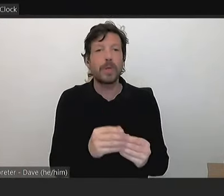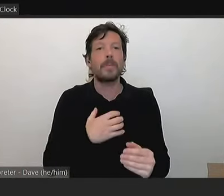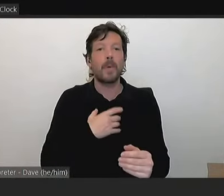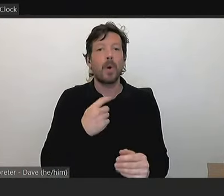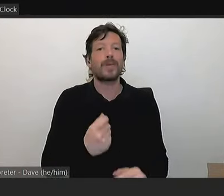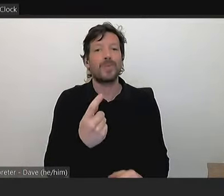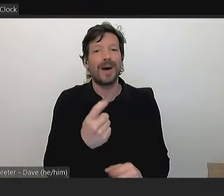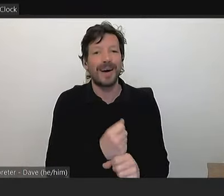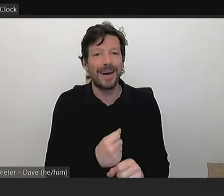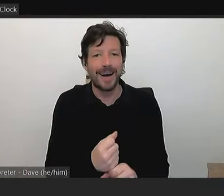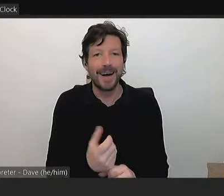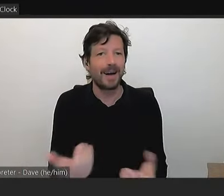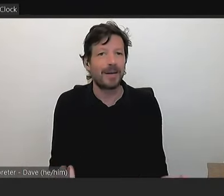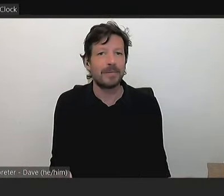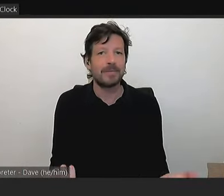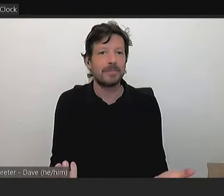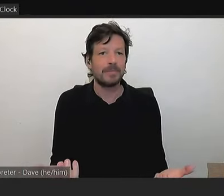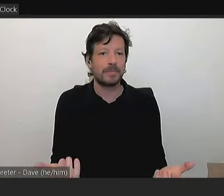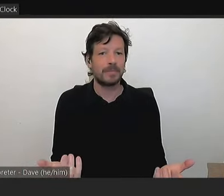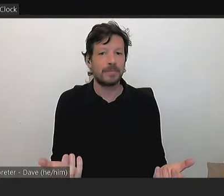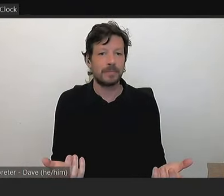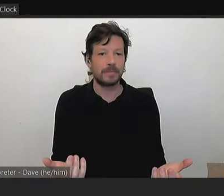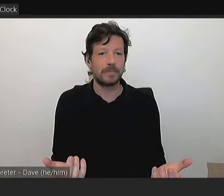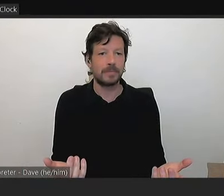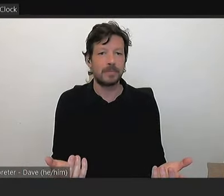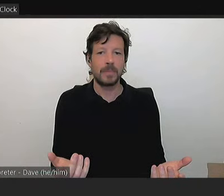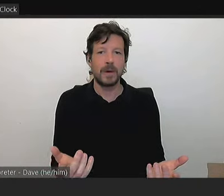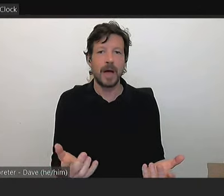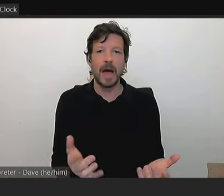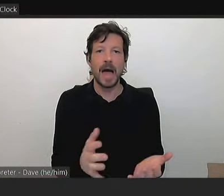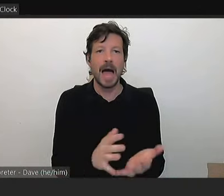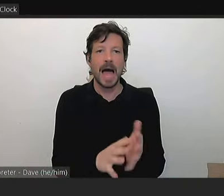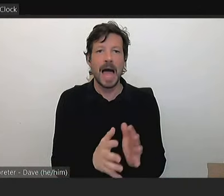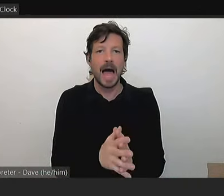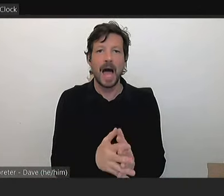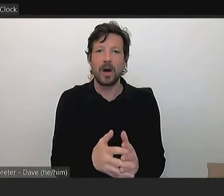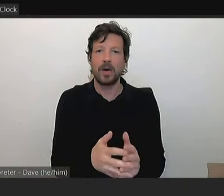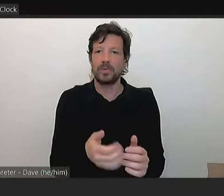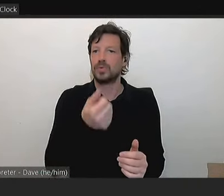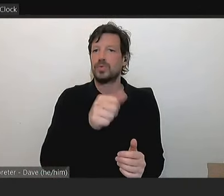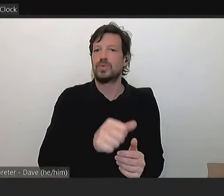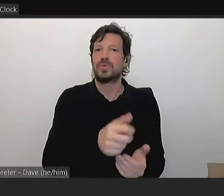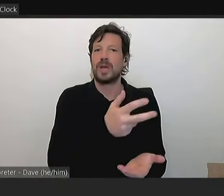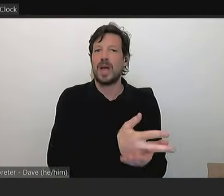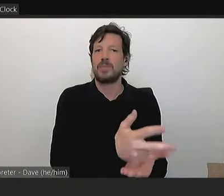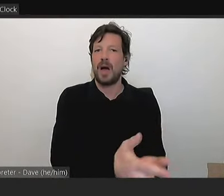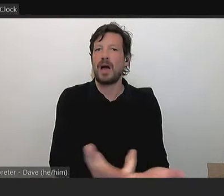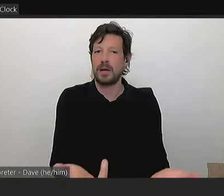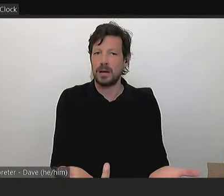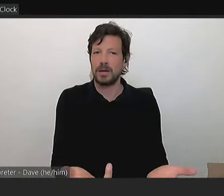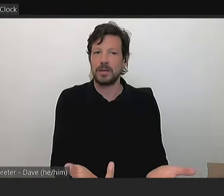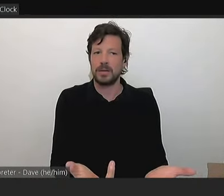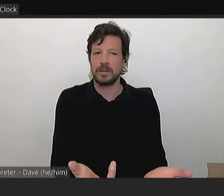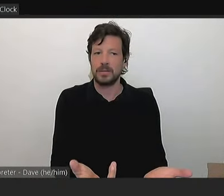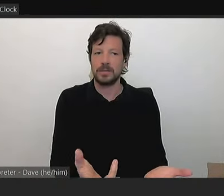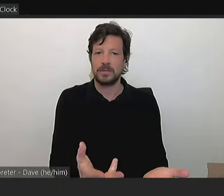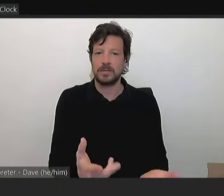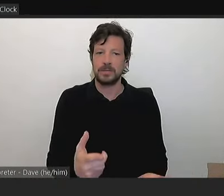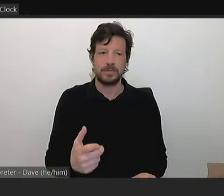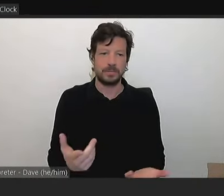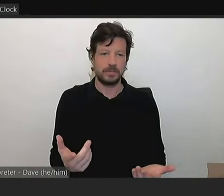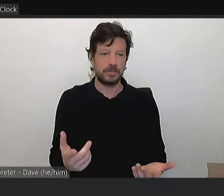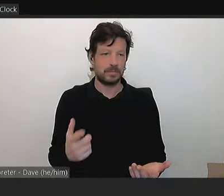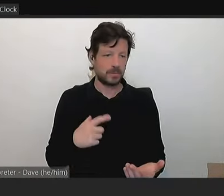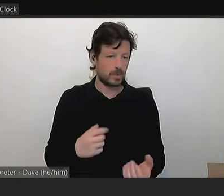in the drive, um, the drive, household, how we'd be able to use the car parking in the street when there is no allocation parking